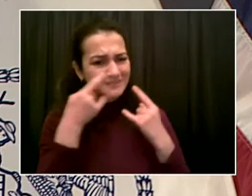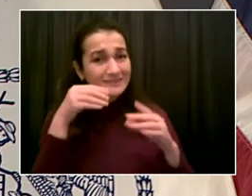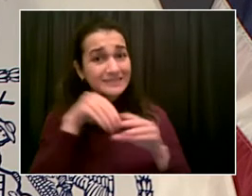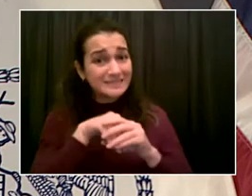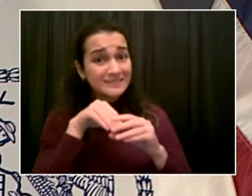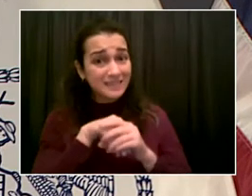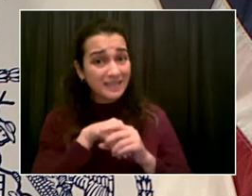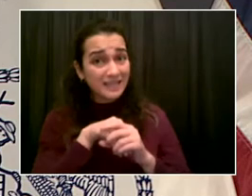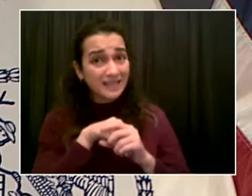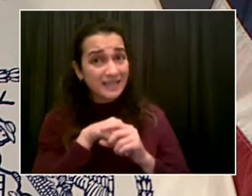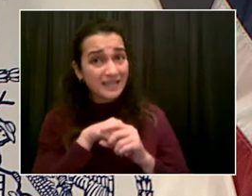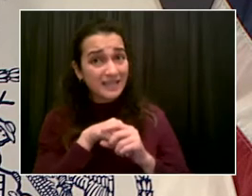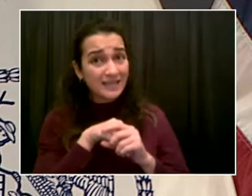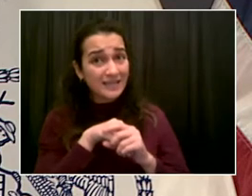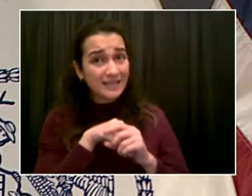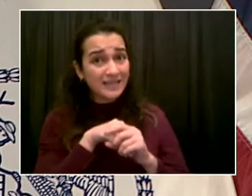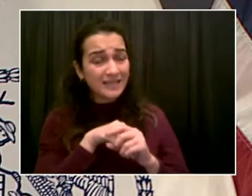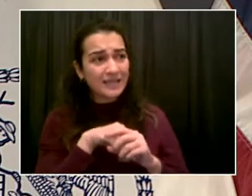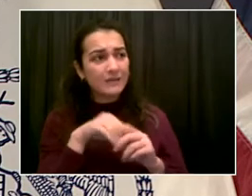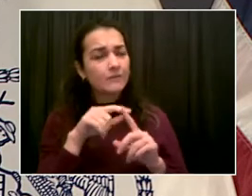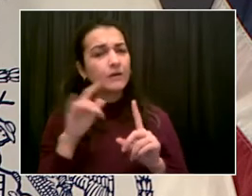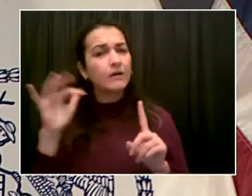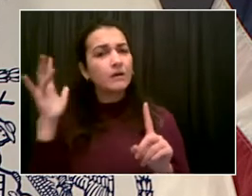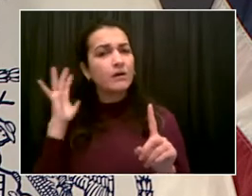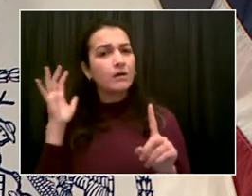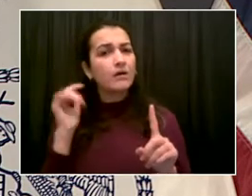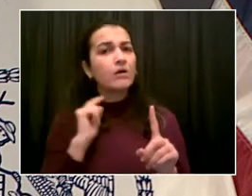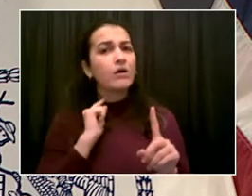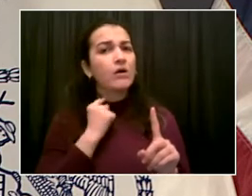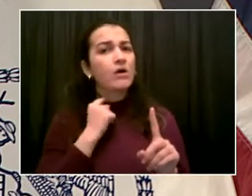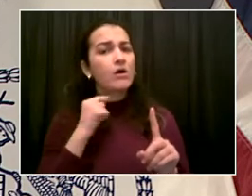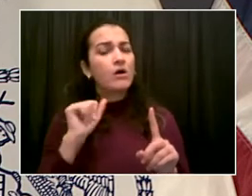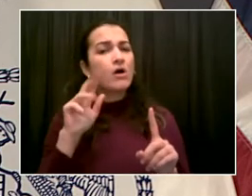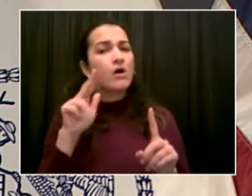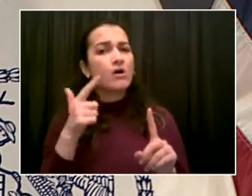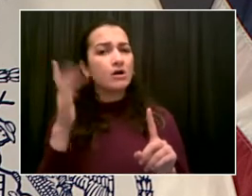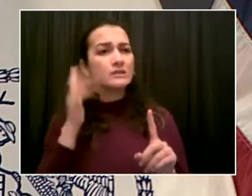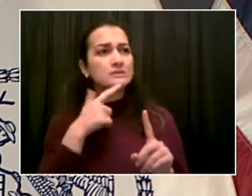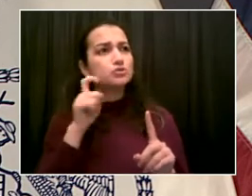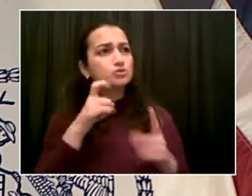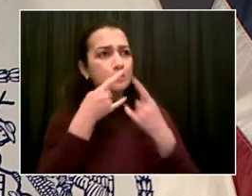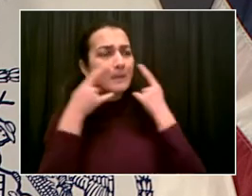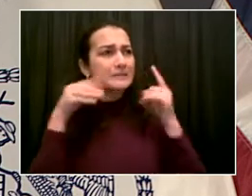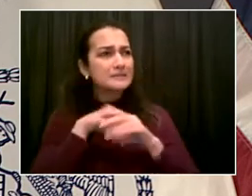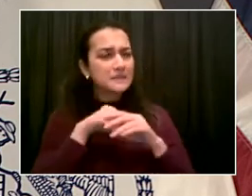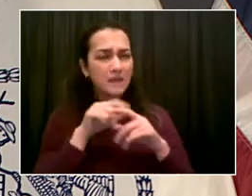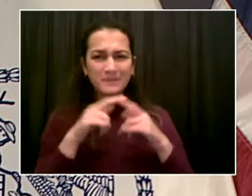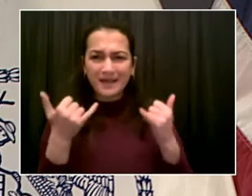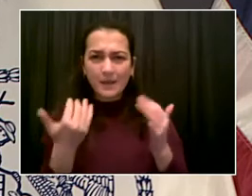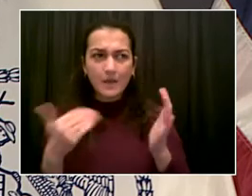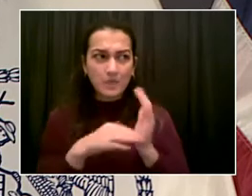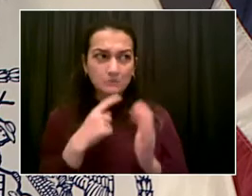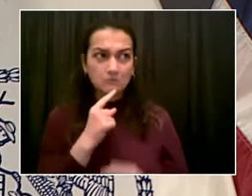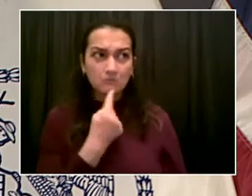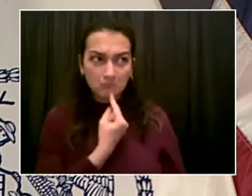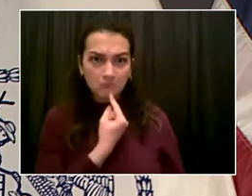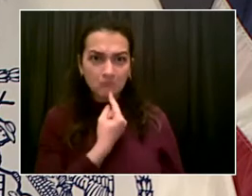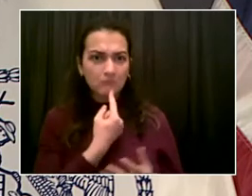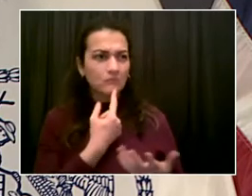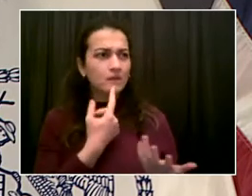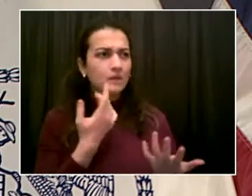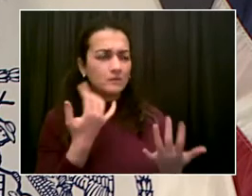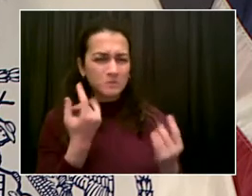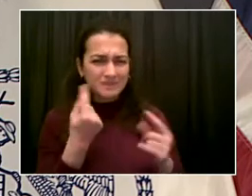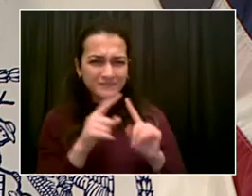already in place? I think, again, Erin, it's, and I'll have Dr. Choksi speak to it again. And it's a fair question that I want people to